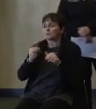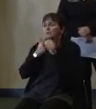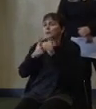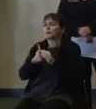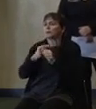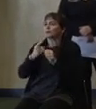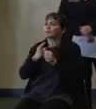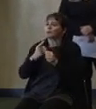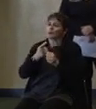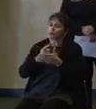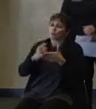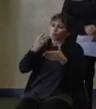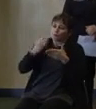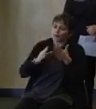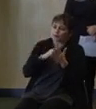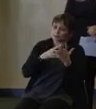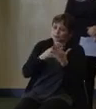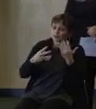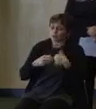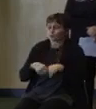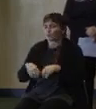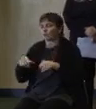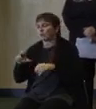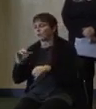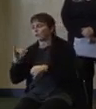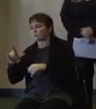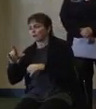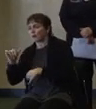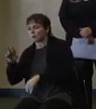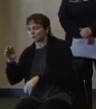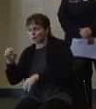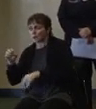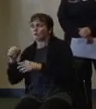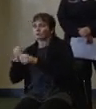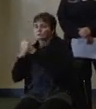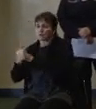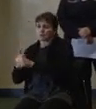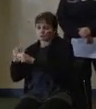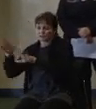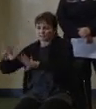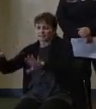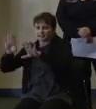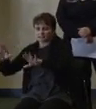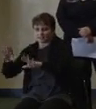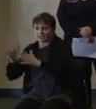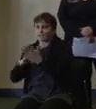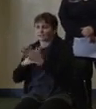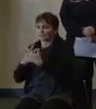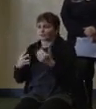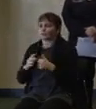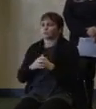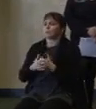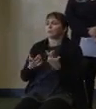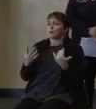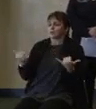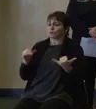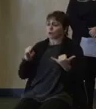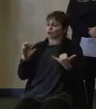is operating on a Sunday schedule. The Newark light rail is expected to return to service sometime this afternoon.